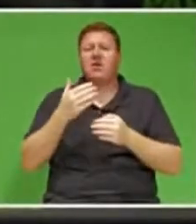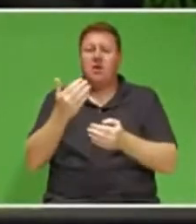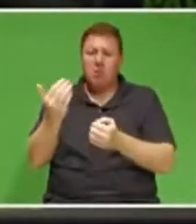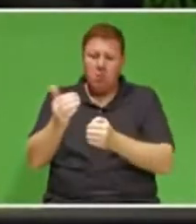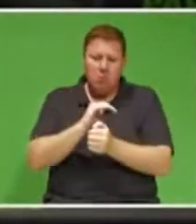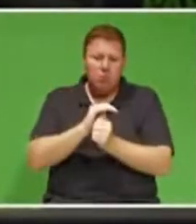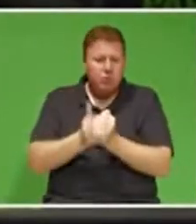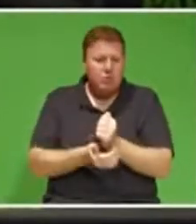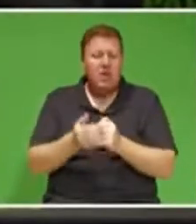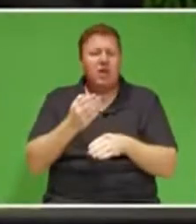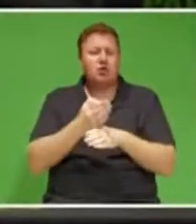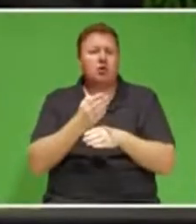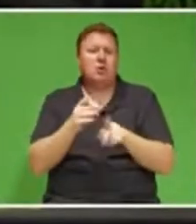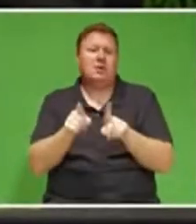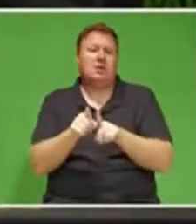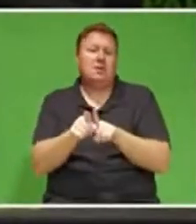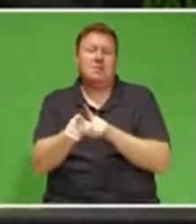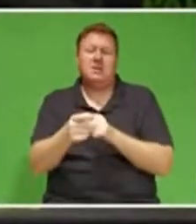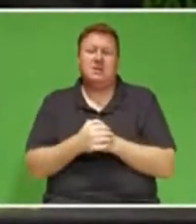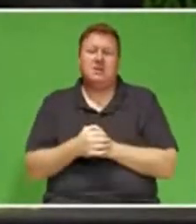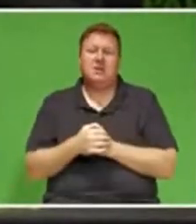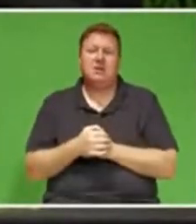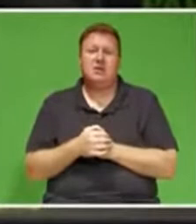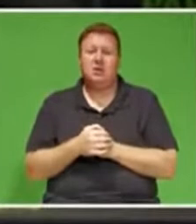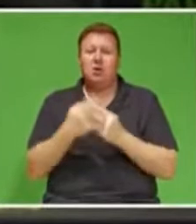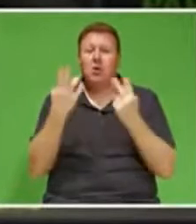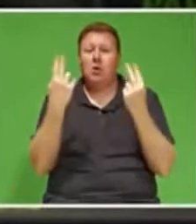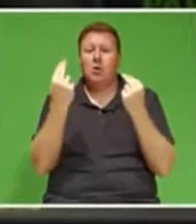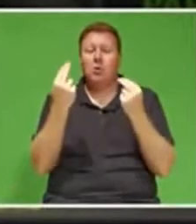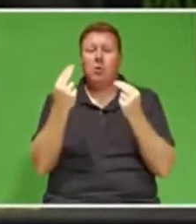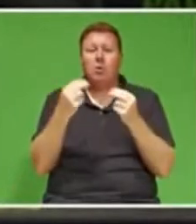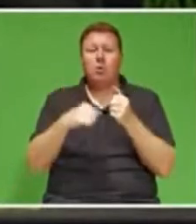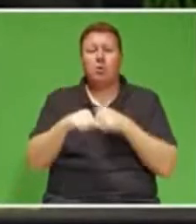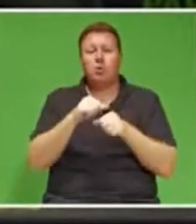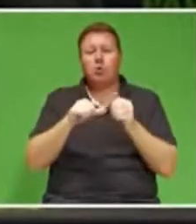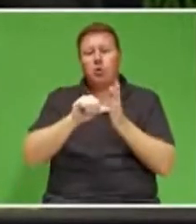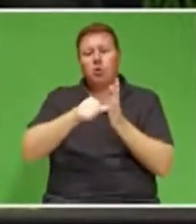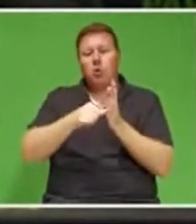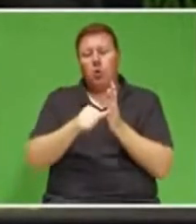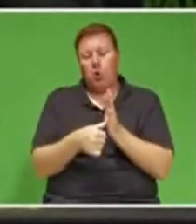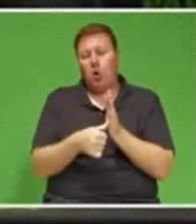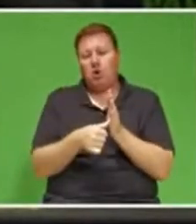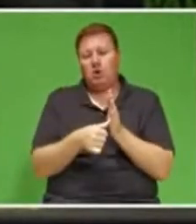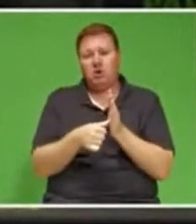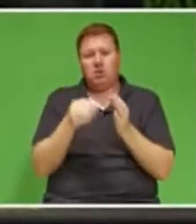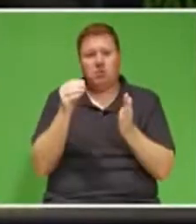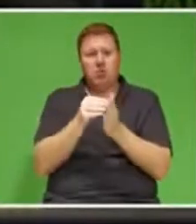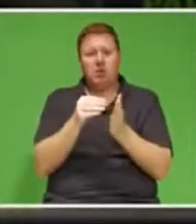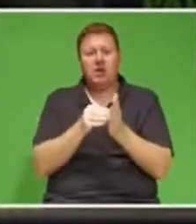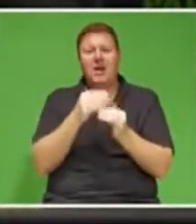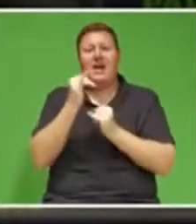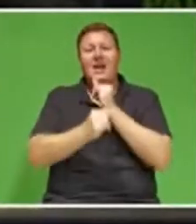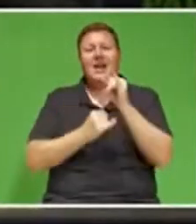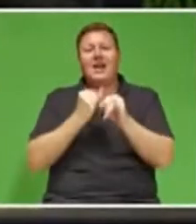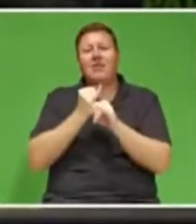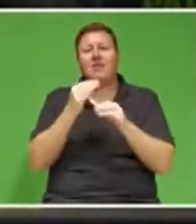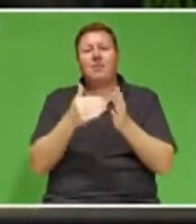We implemented a new social grant which has reached more than 11 million people.